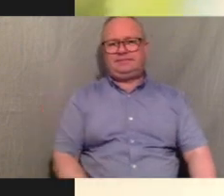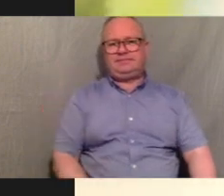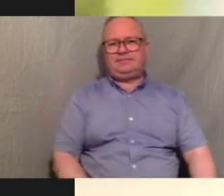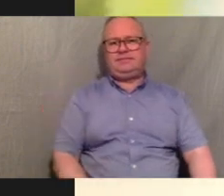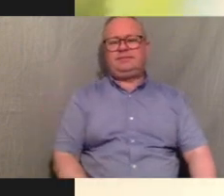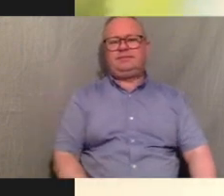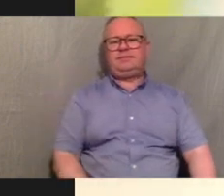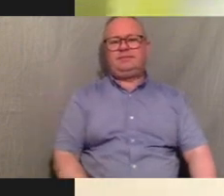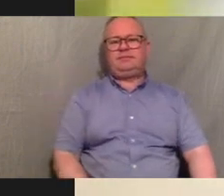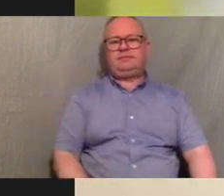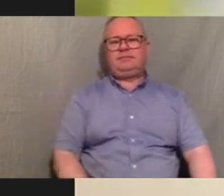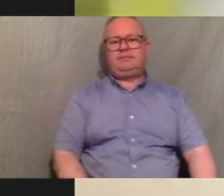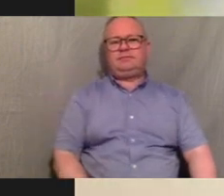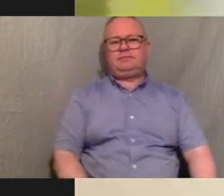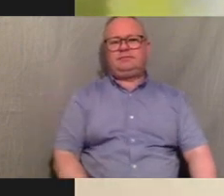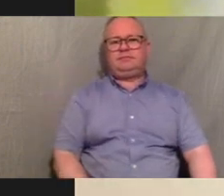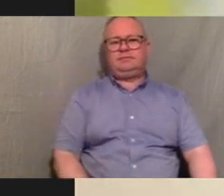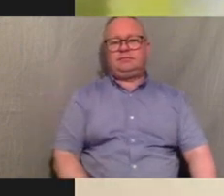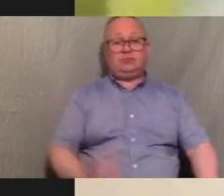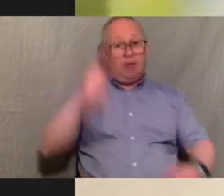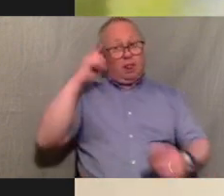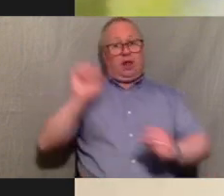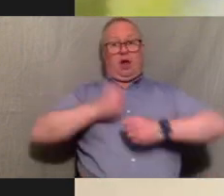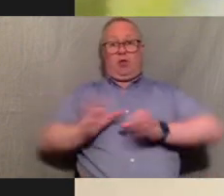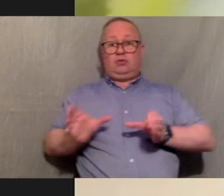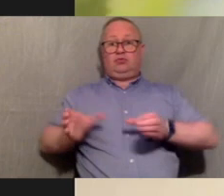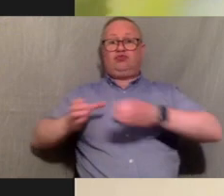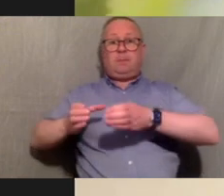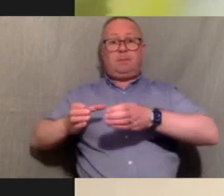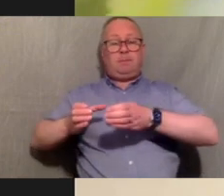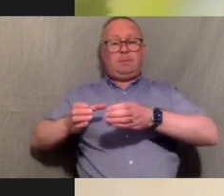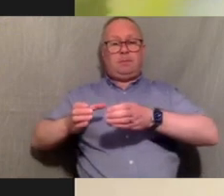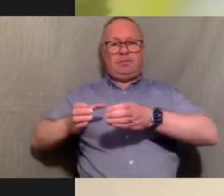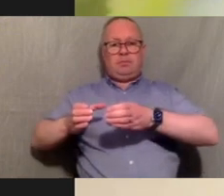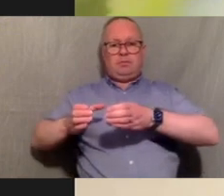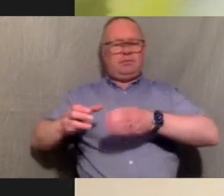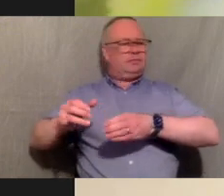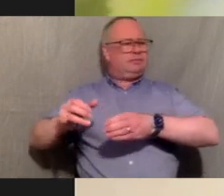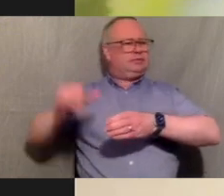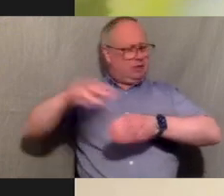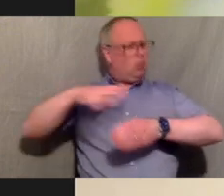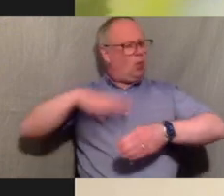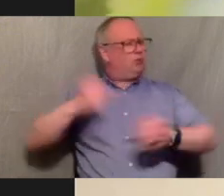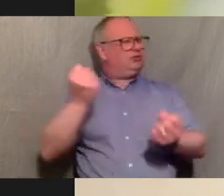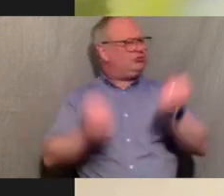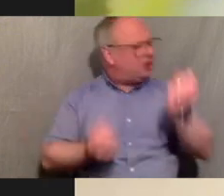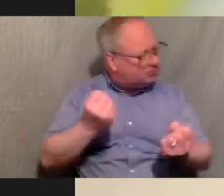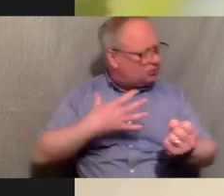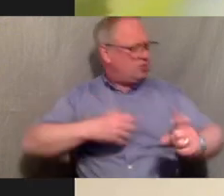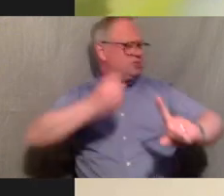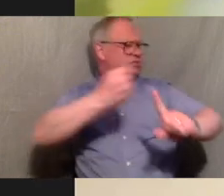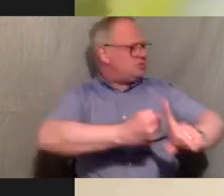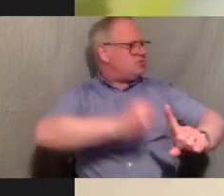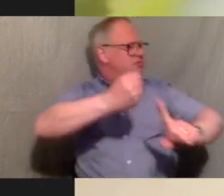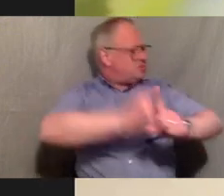so i think as a group we all really wanted to just yes we want to get justice and yes we want to raise awareness for